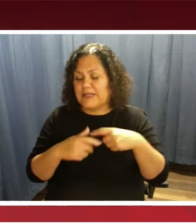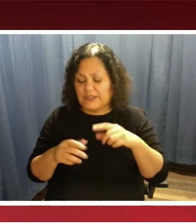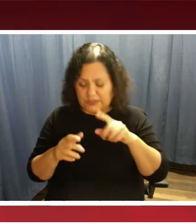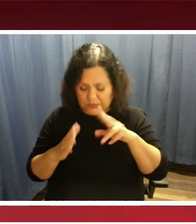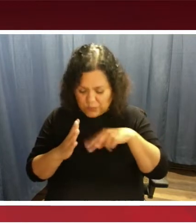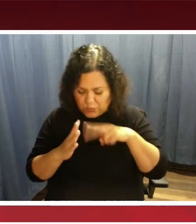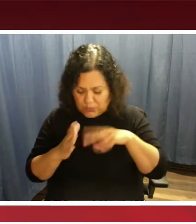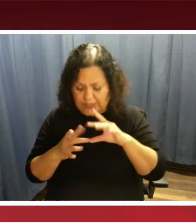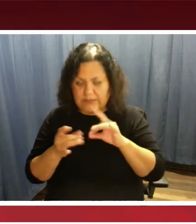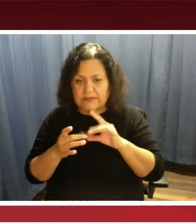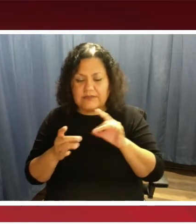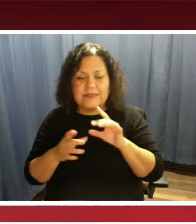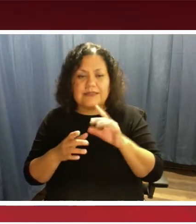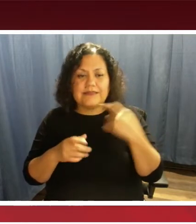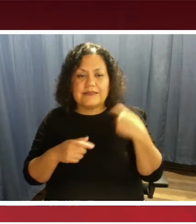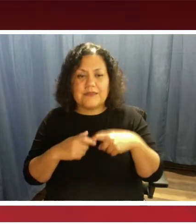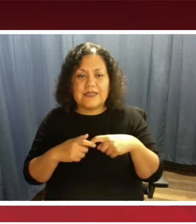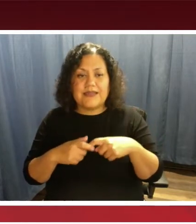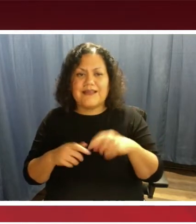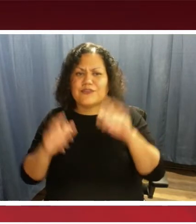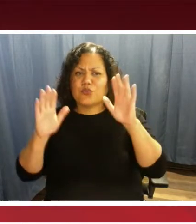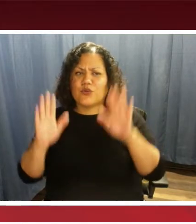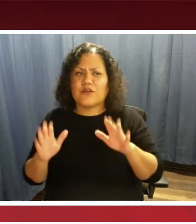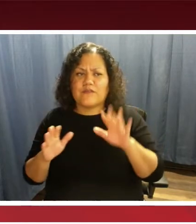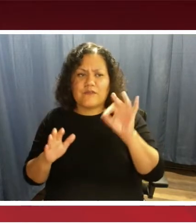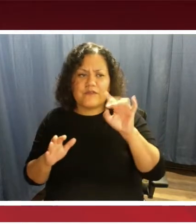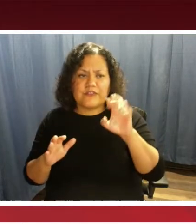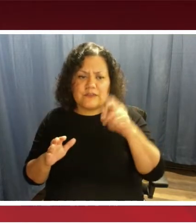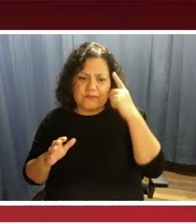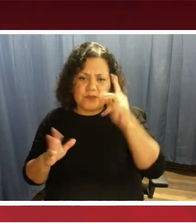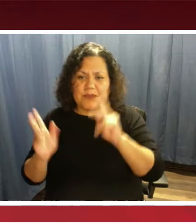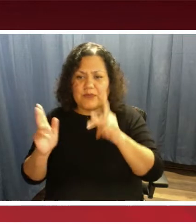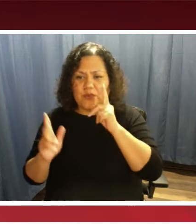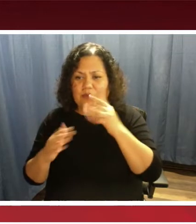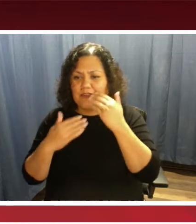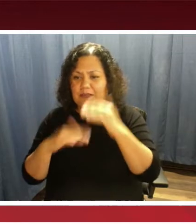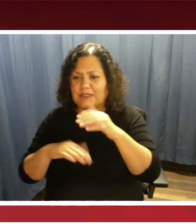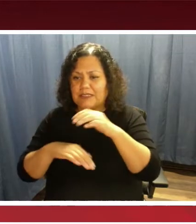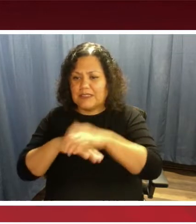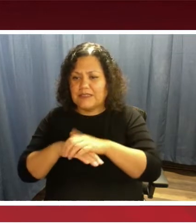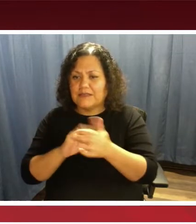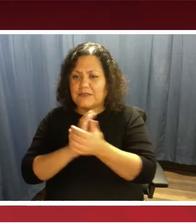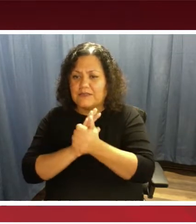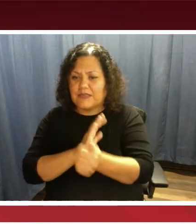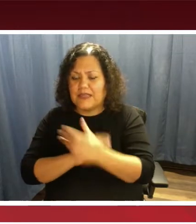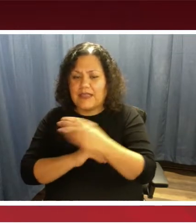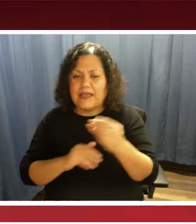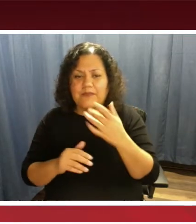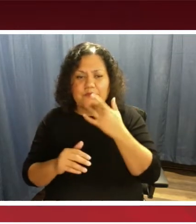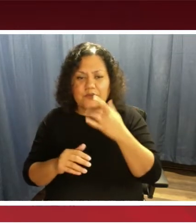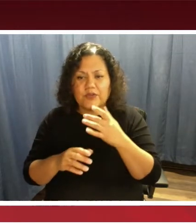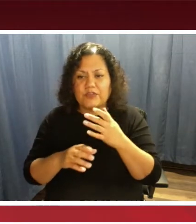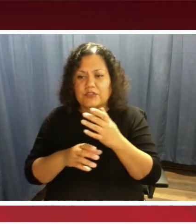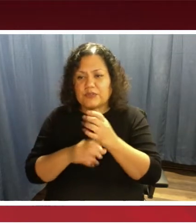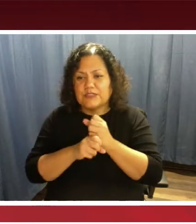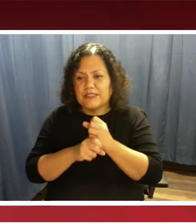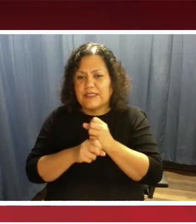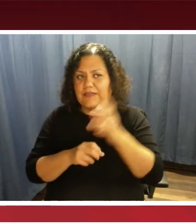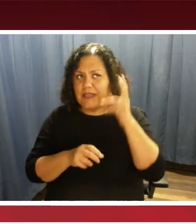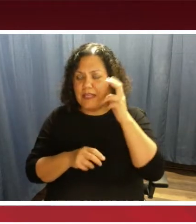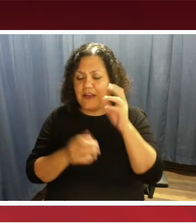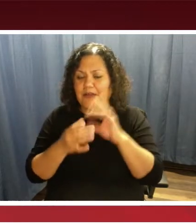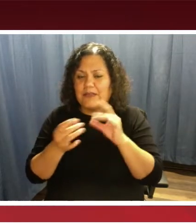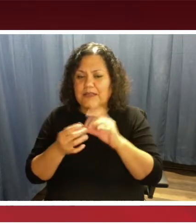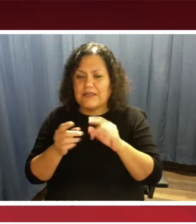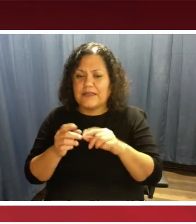And this is a great feature for our customers who have limited English proficiency and prefer to speak and receive messages in another language, aside from